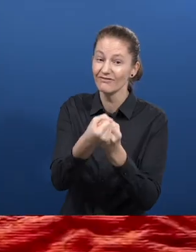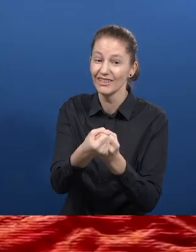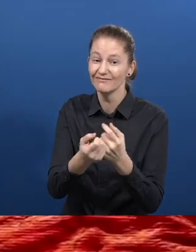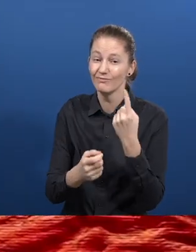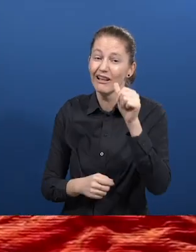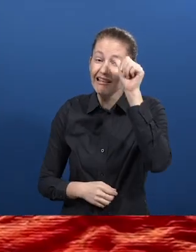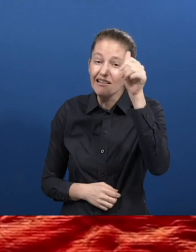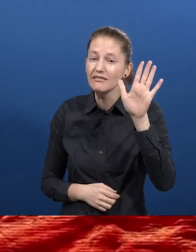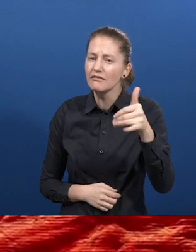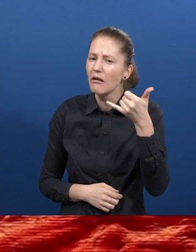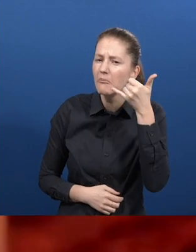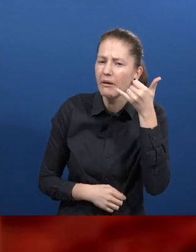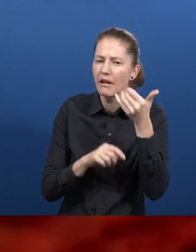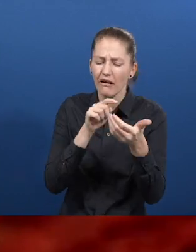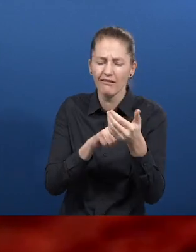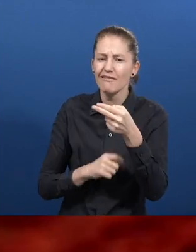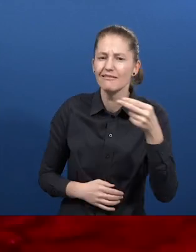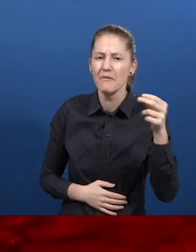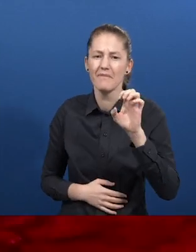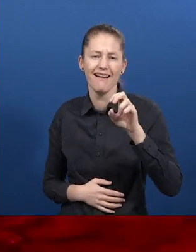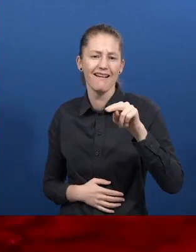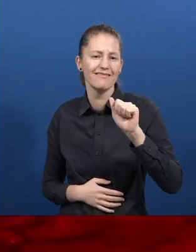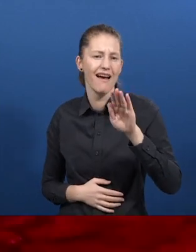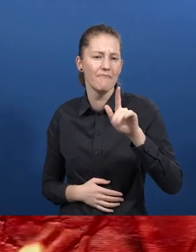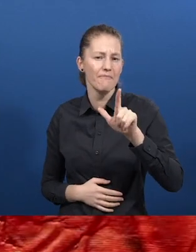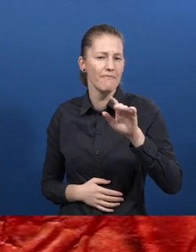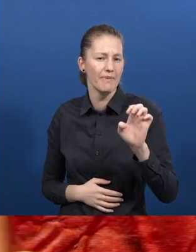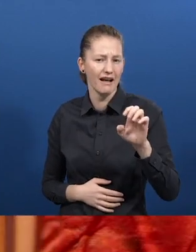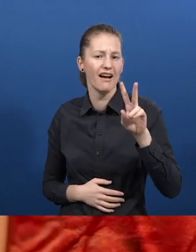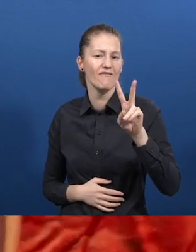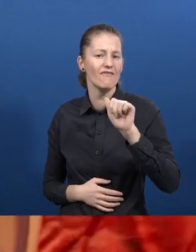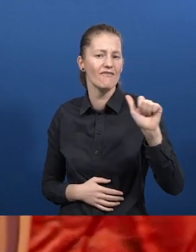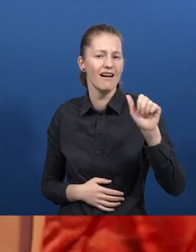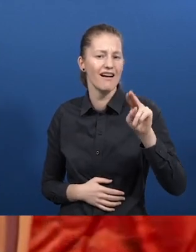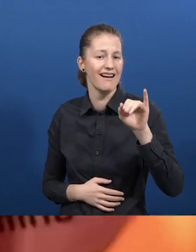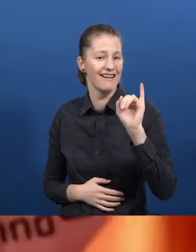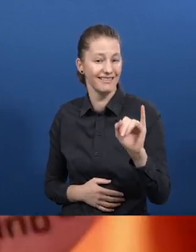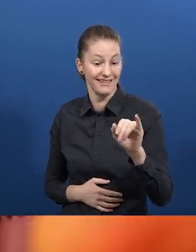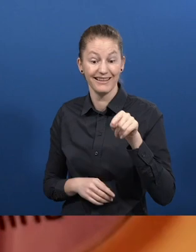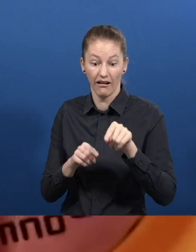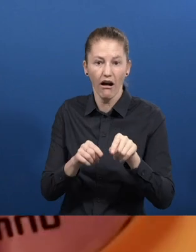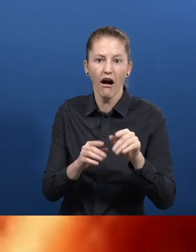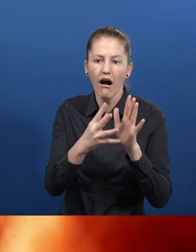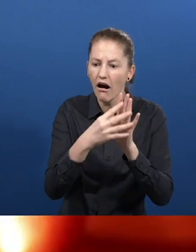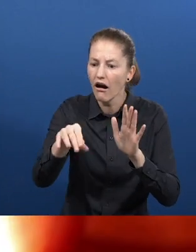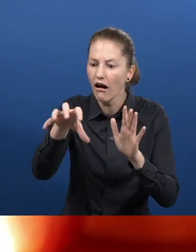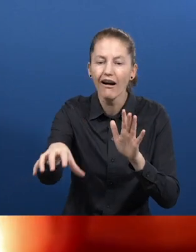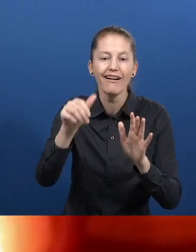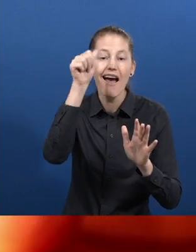With the support of the program Enable, India's mobile phone-based information sharing service Enable Vani,